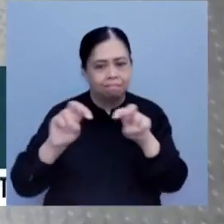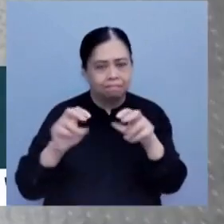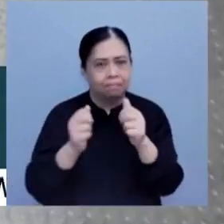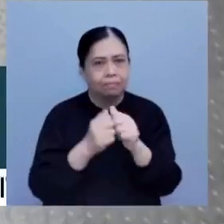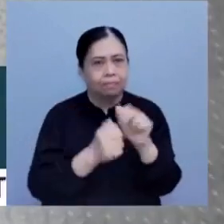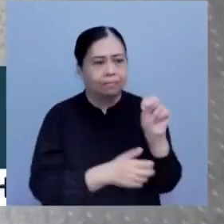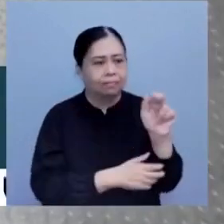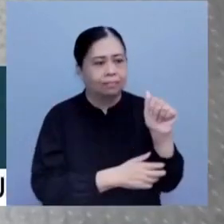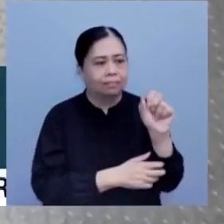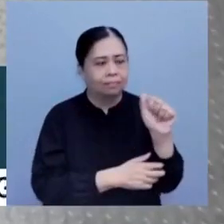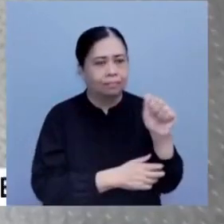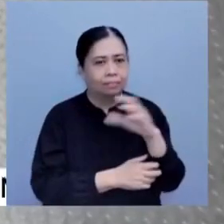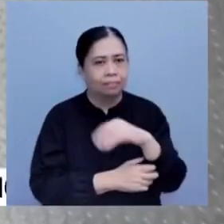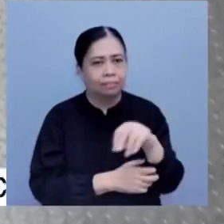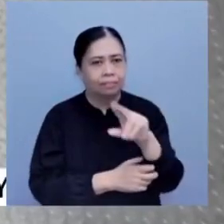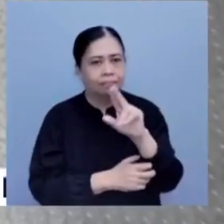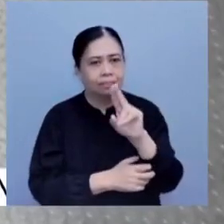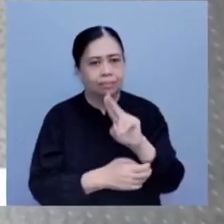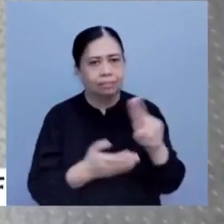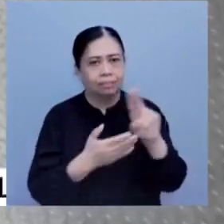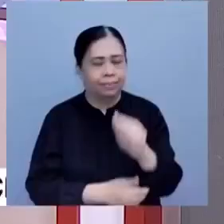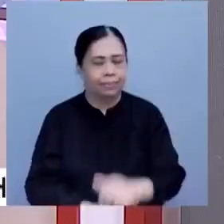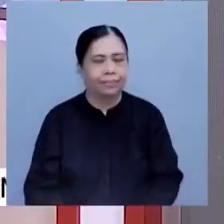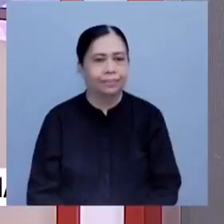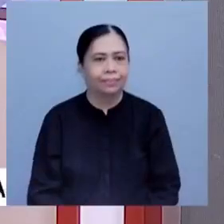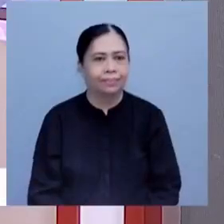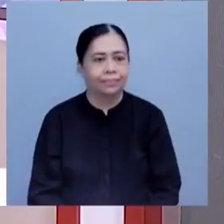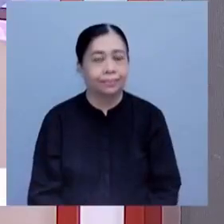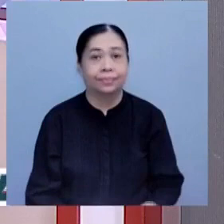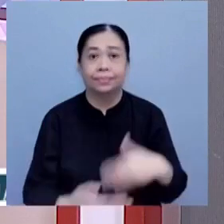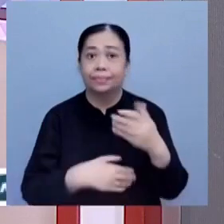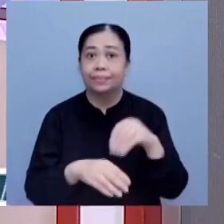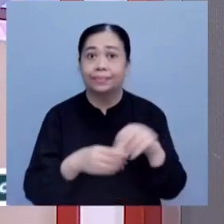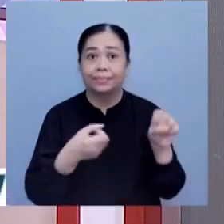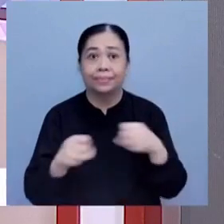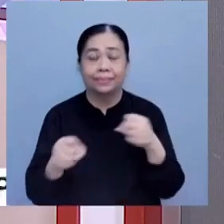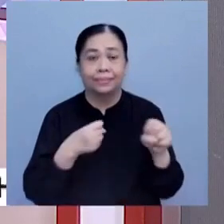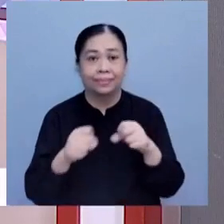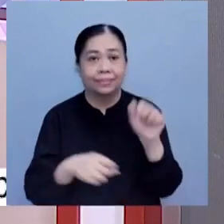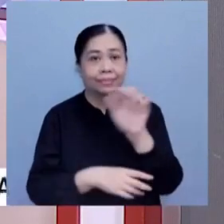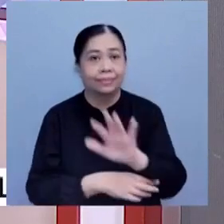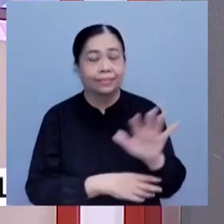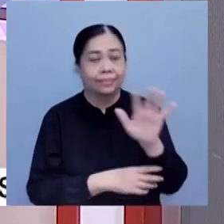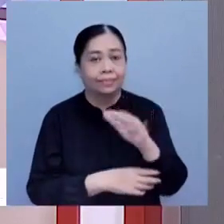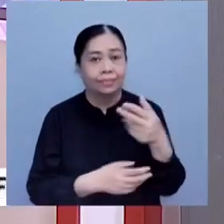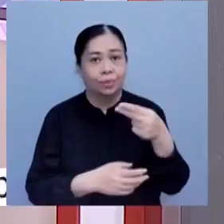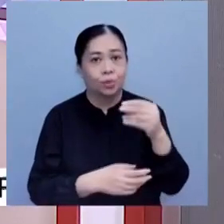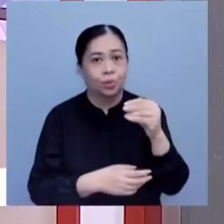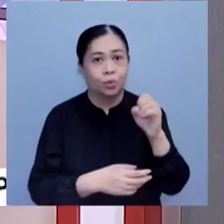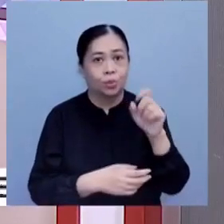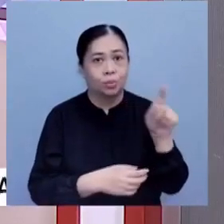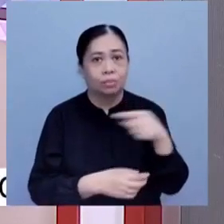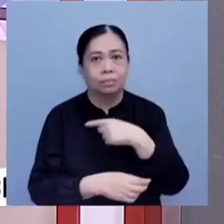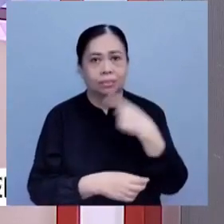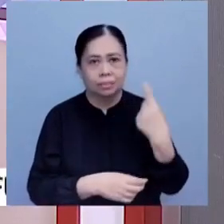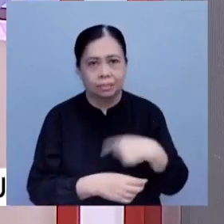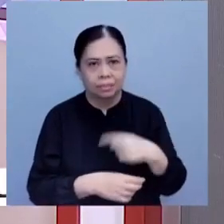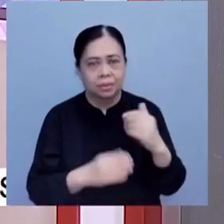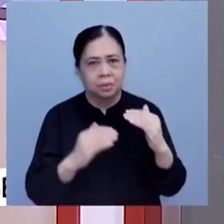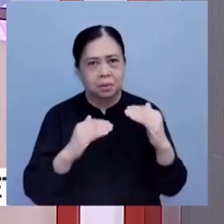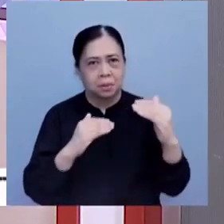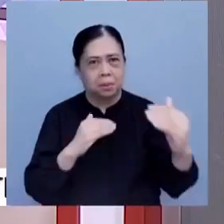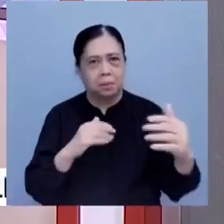and the University of Arizona. Asian Games host China off to a dominant start in the regional competition.